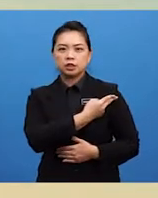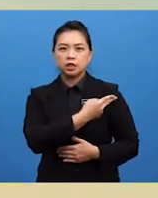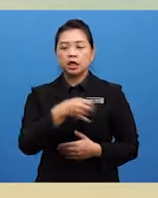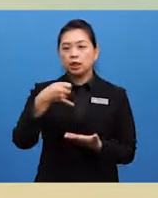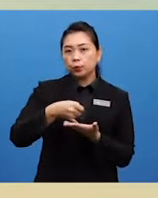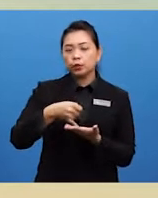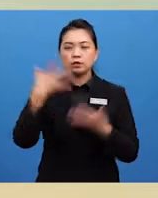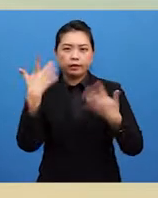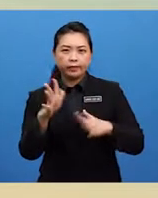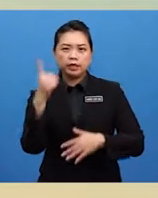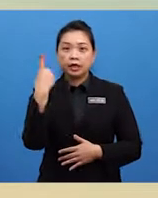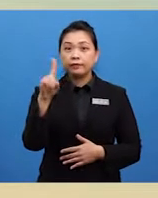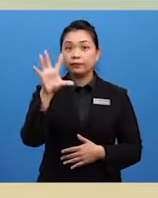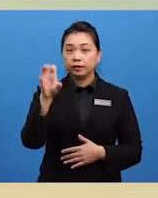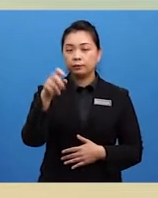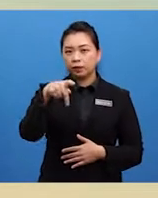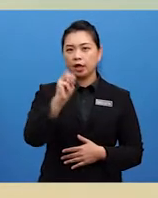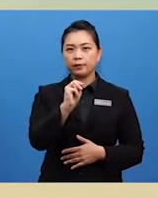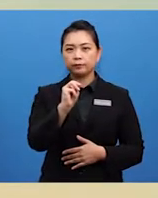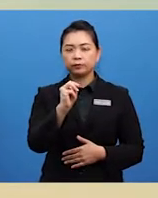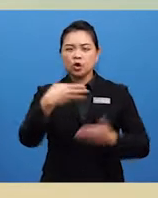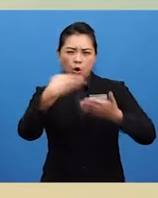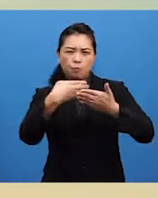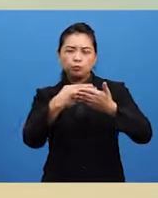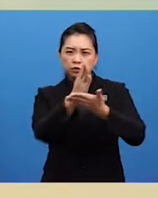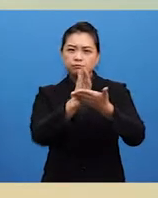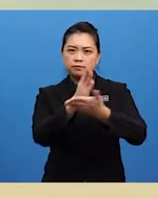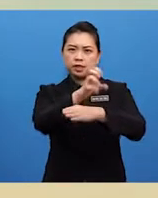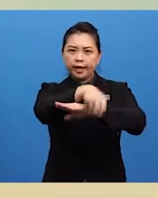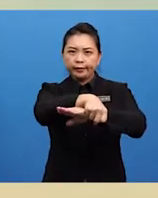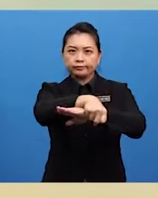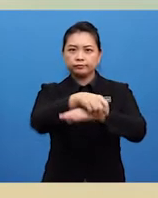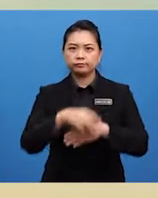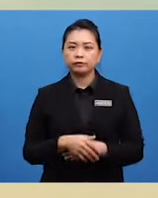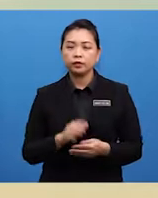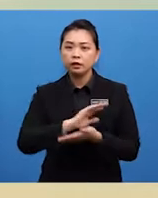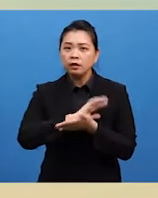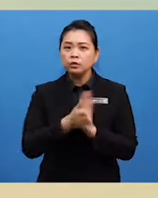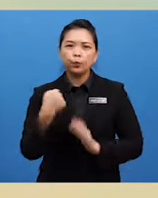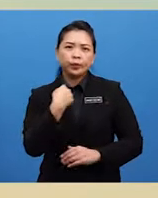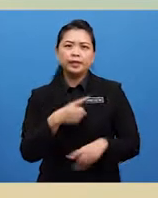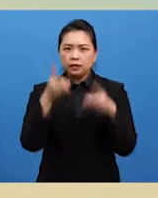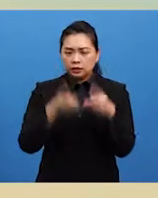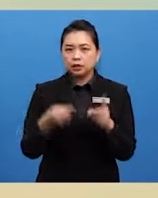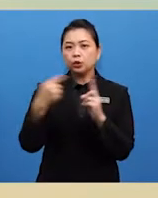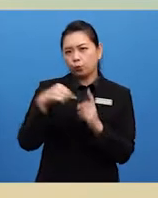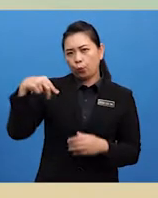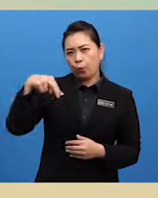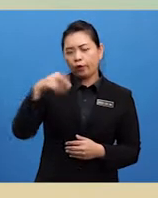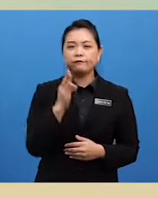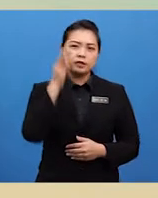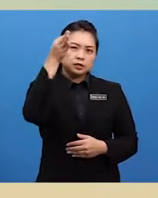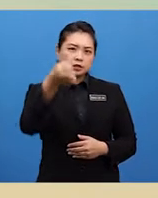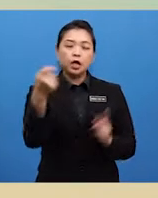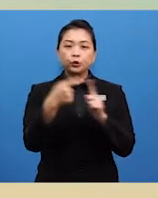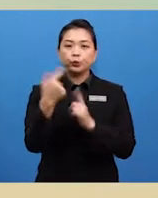already 11.50pm, almost midnight, so we decided to walk further up